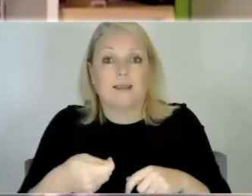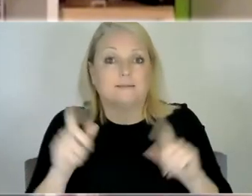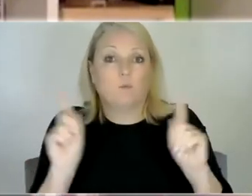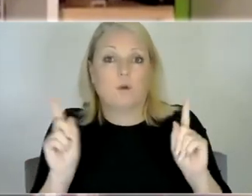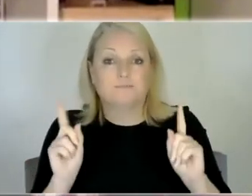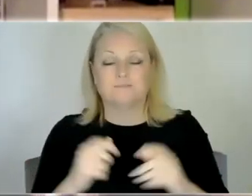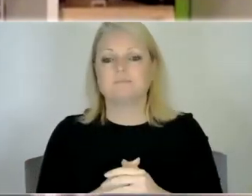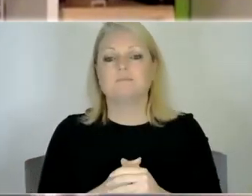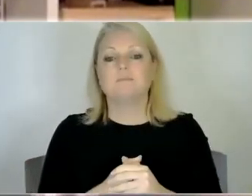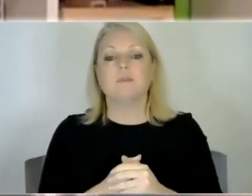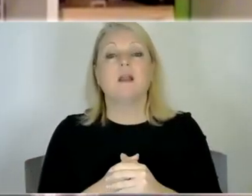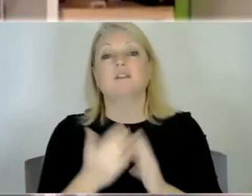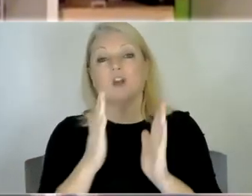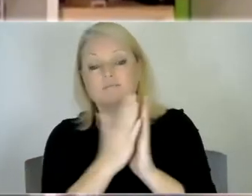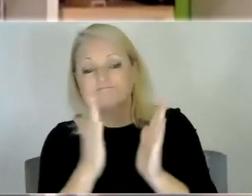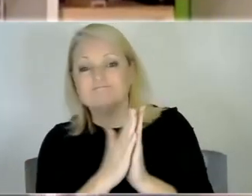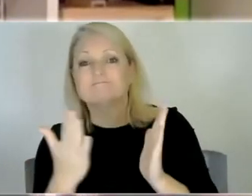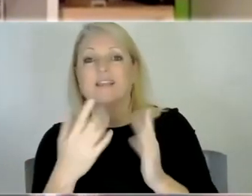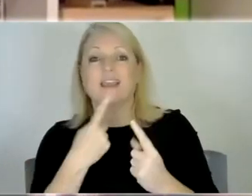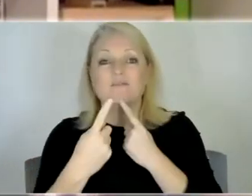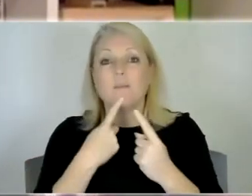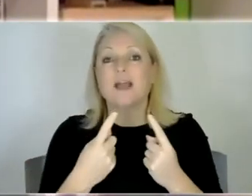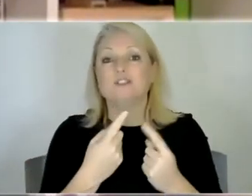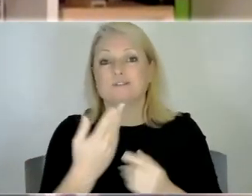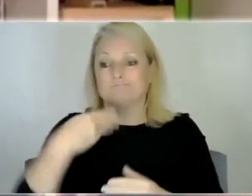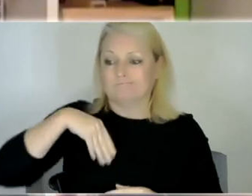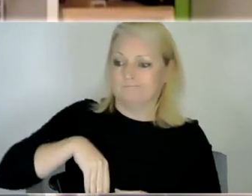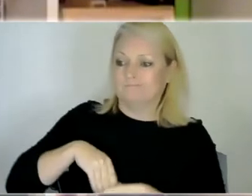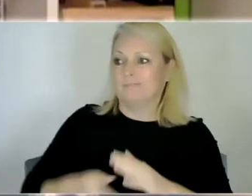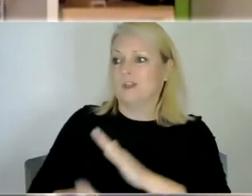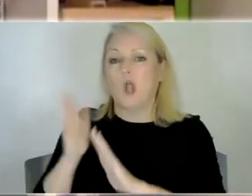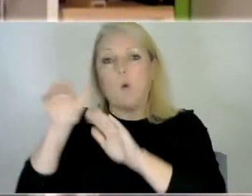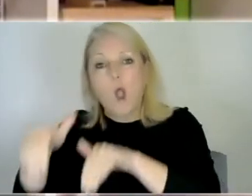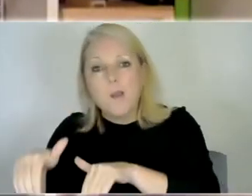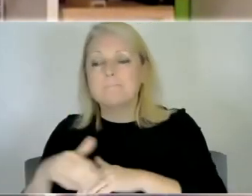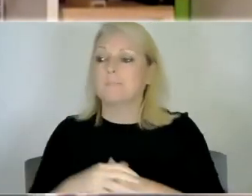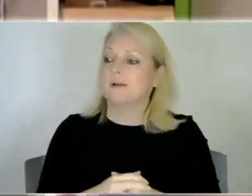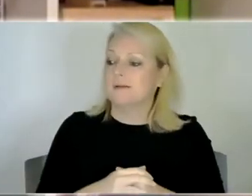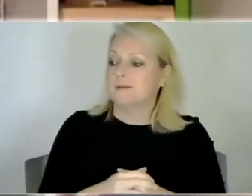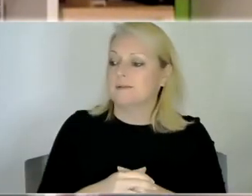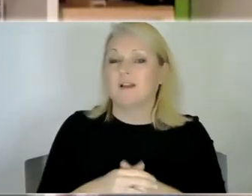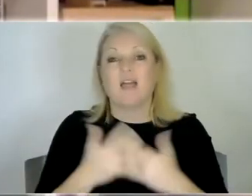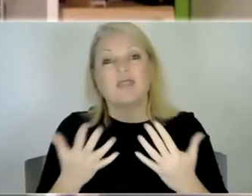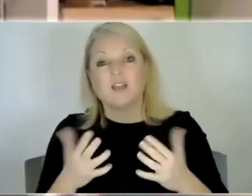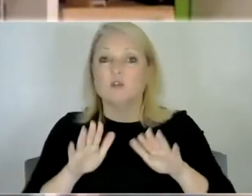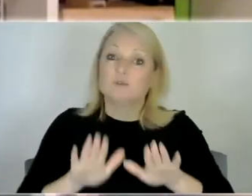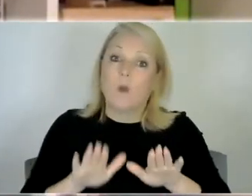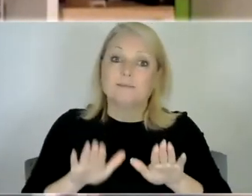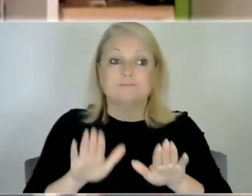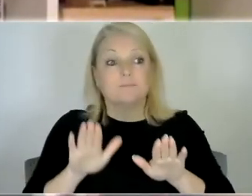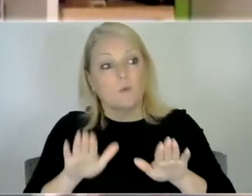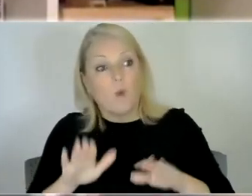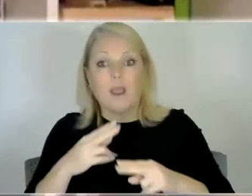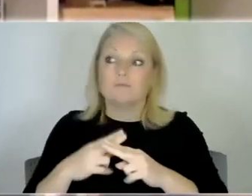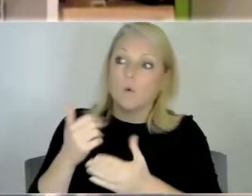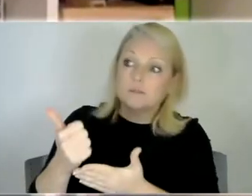and we just got given these leaflets and and sent on our way and and you just sit and wait and and wait for some support